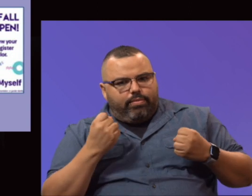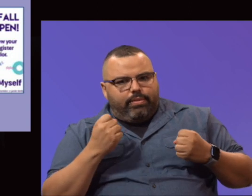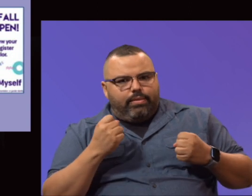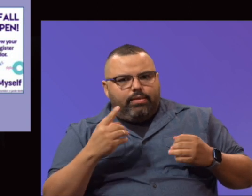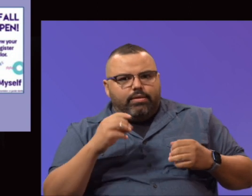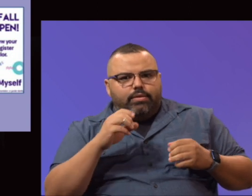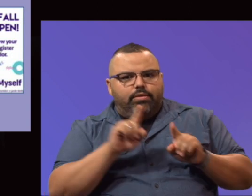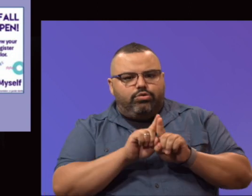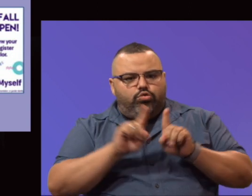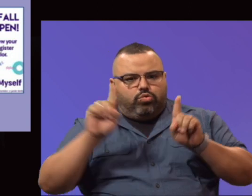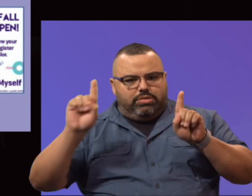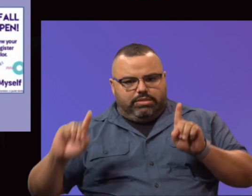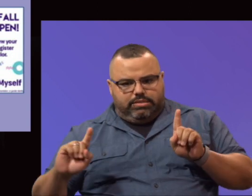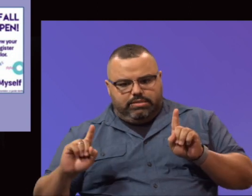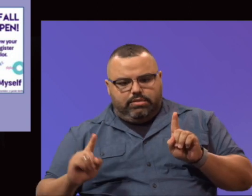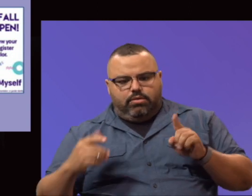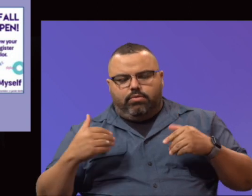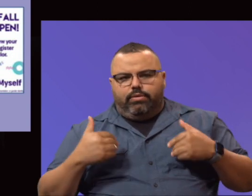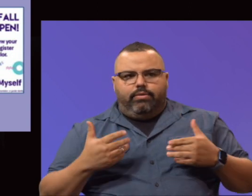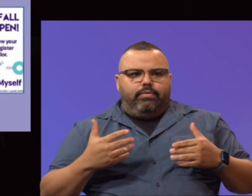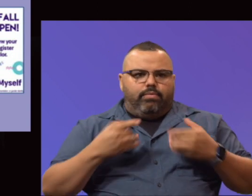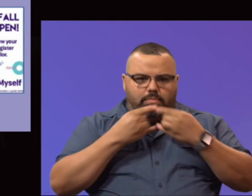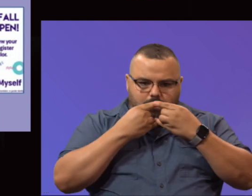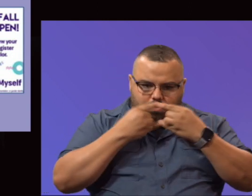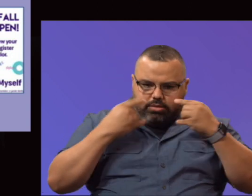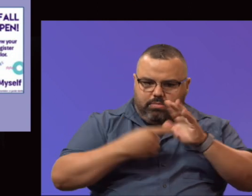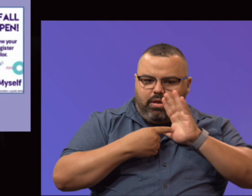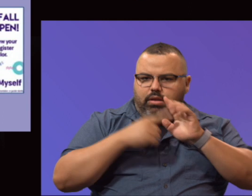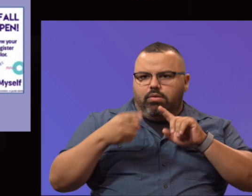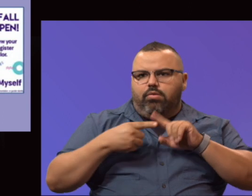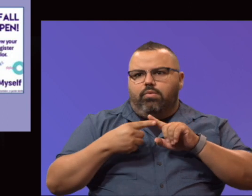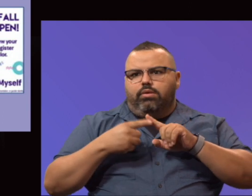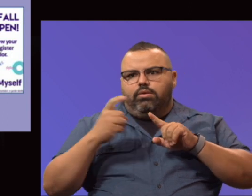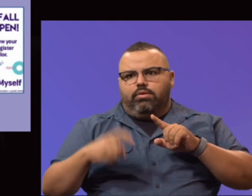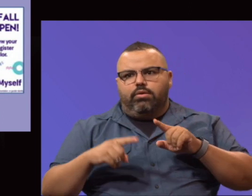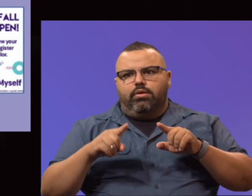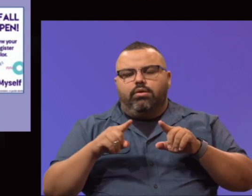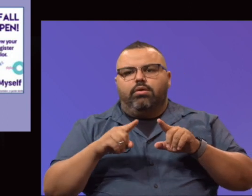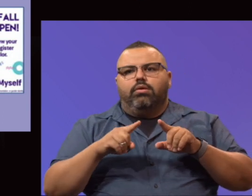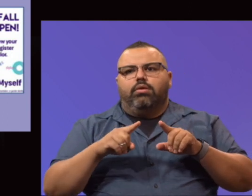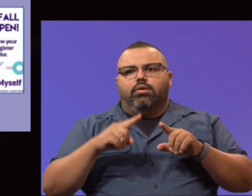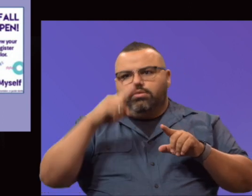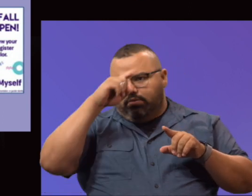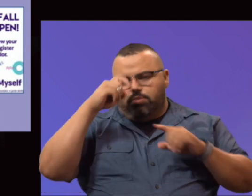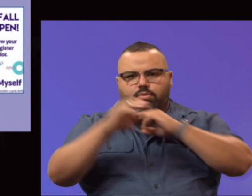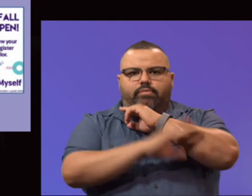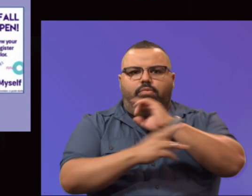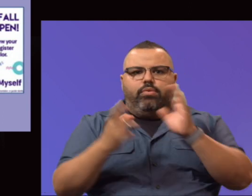as well as our summer and fall registration with Tejano Jacks. So kudos to each of you for the great work that you've done.